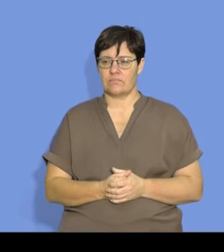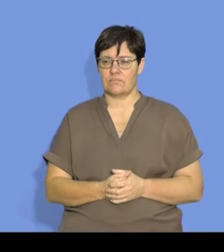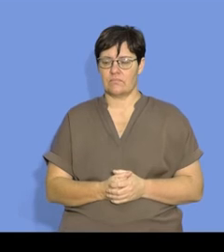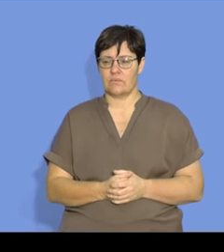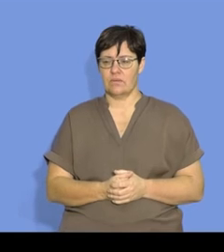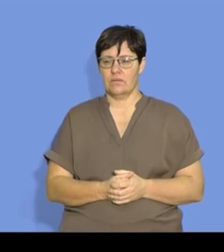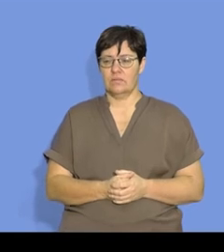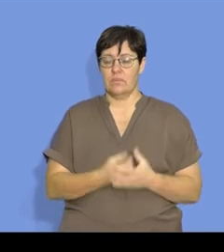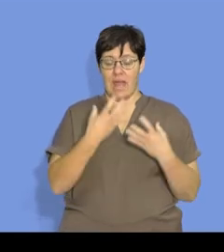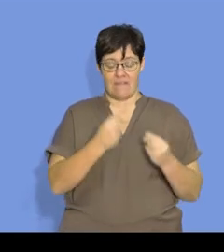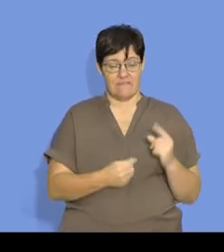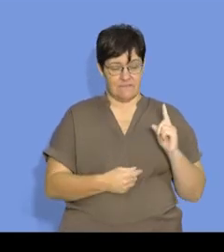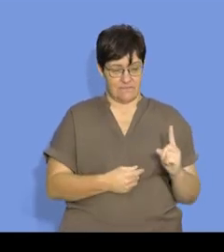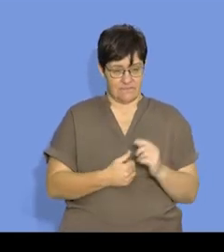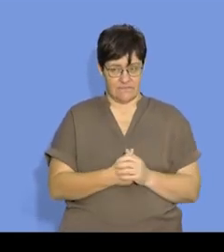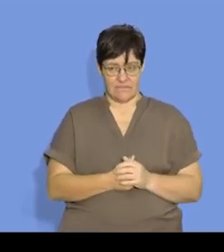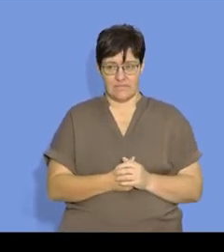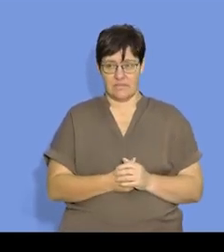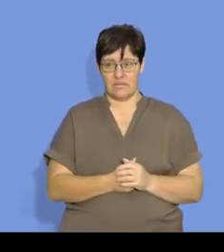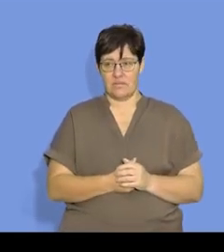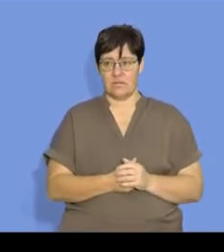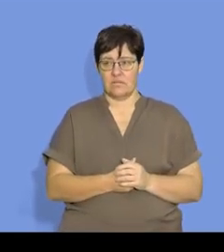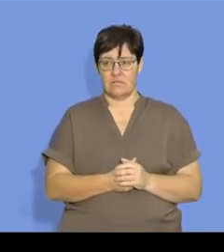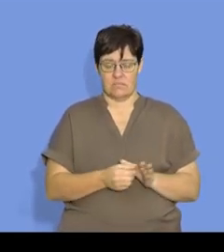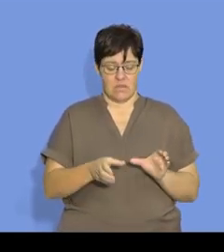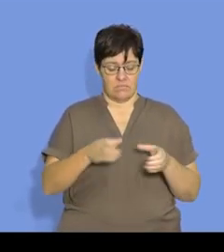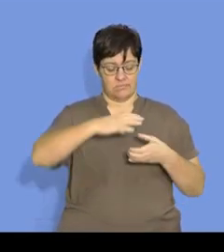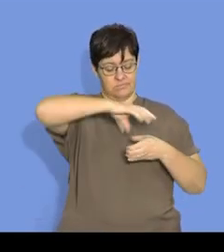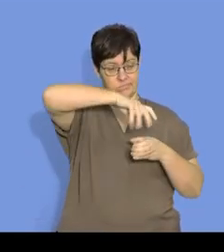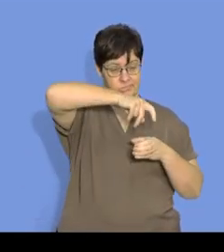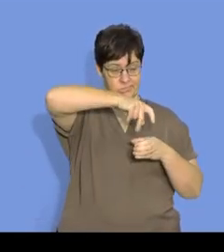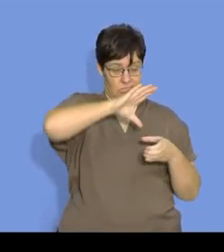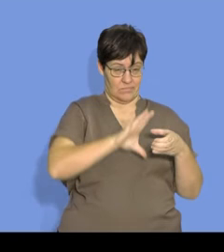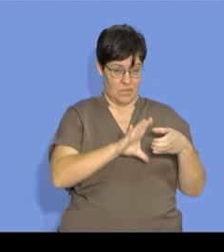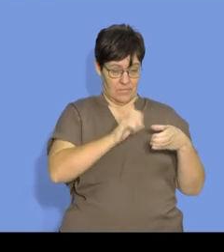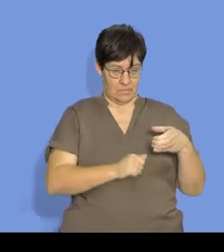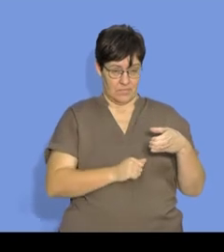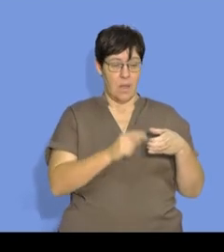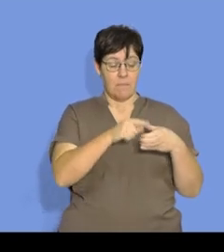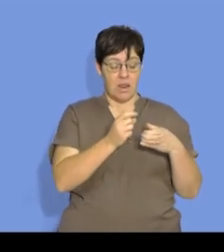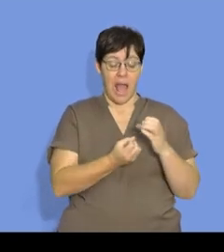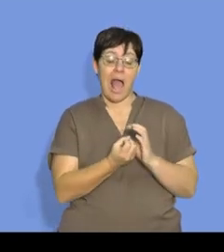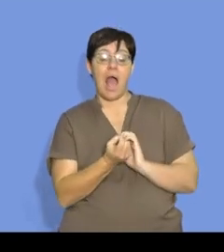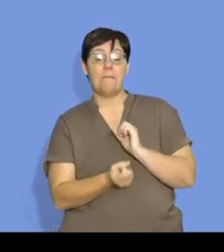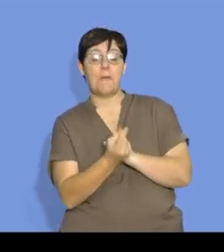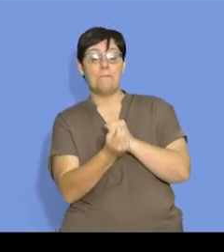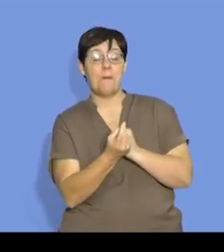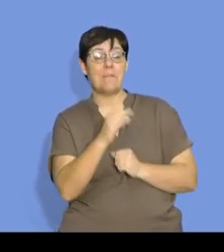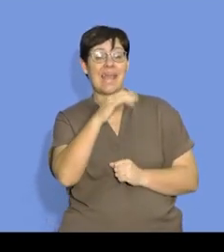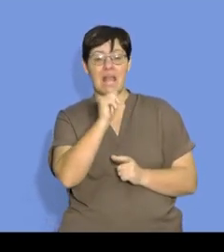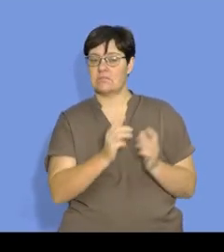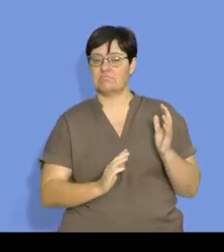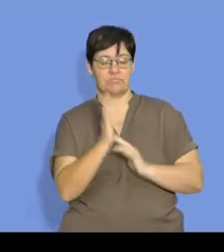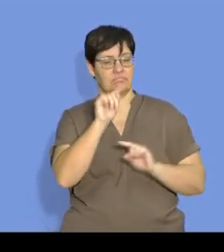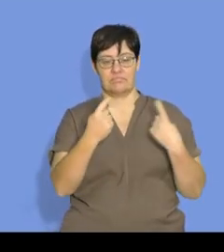In front of us, we have a closed vessel, meaning no gases can escape